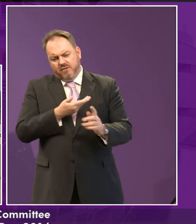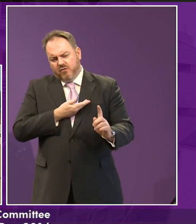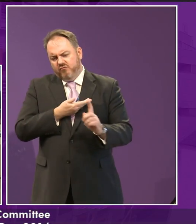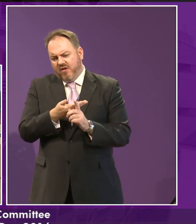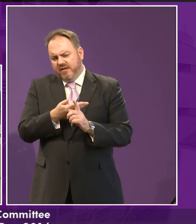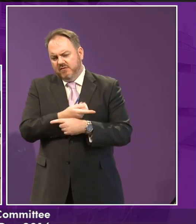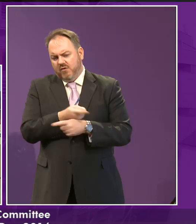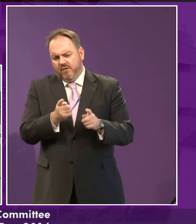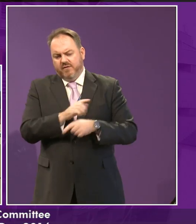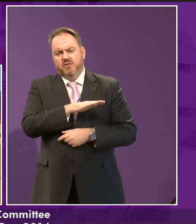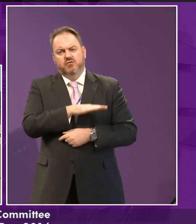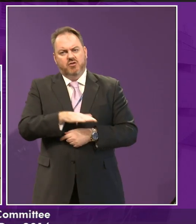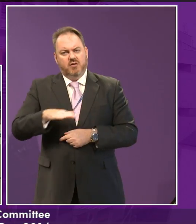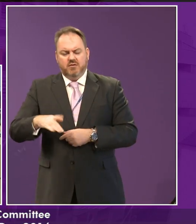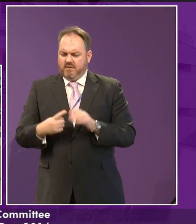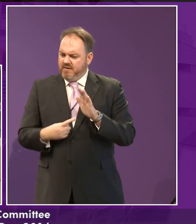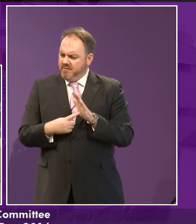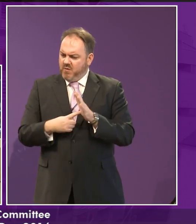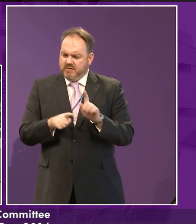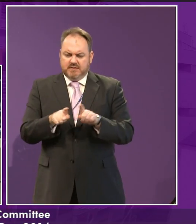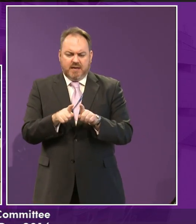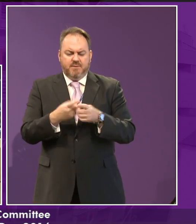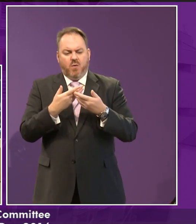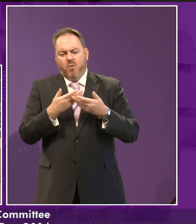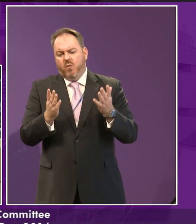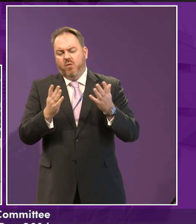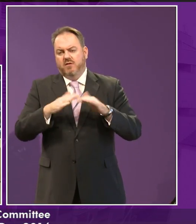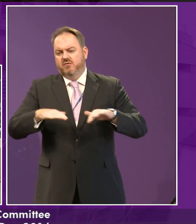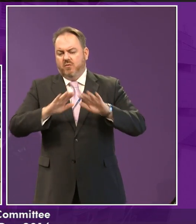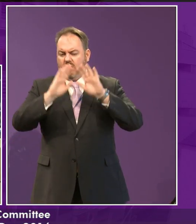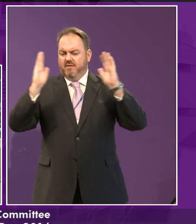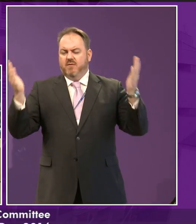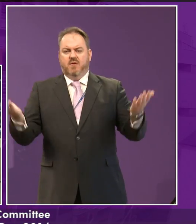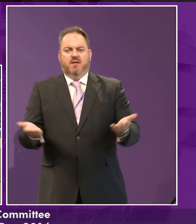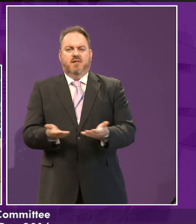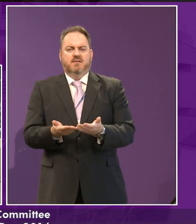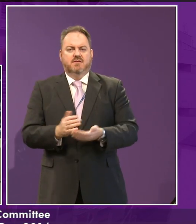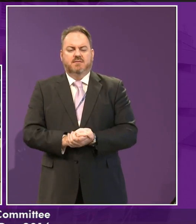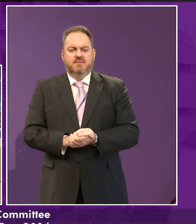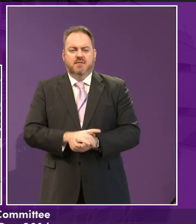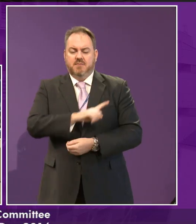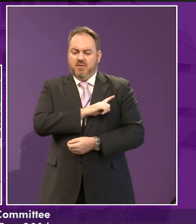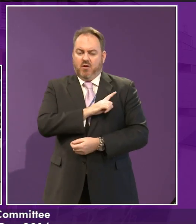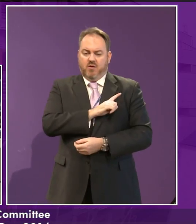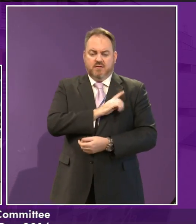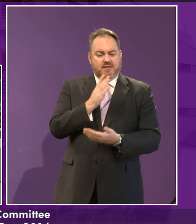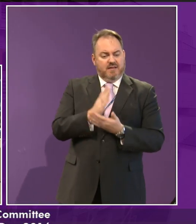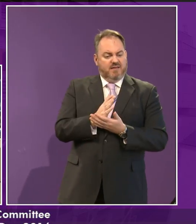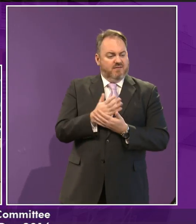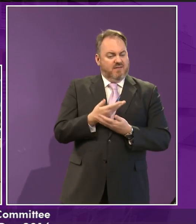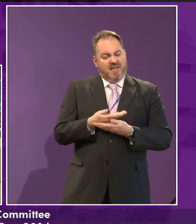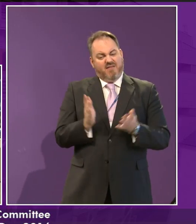everyone in the world, that's very important. Because if everyone was doing what they would like,